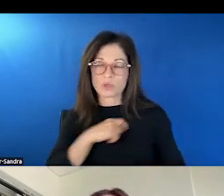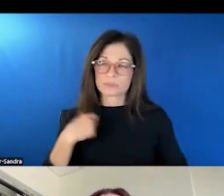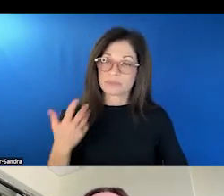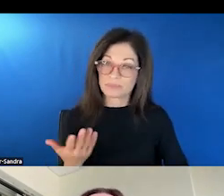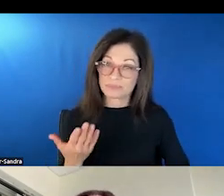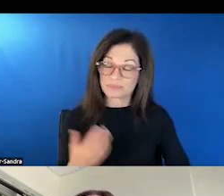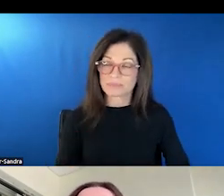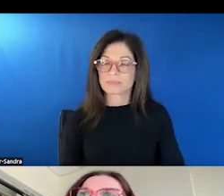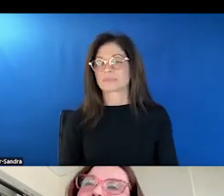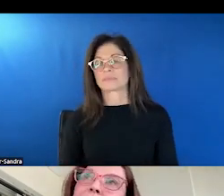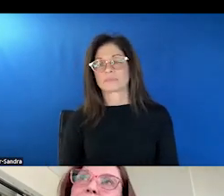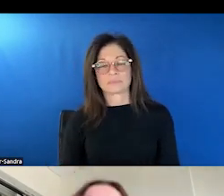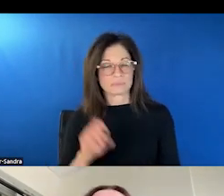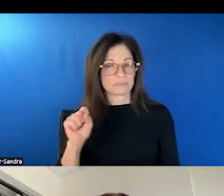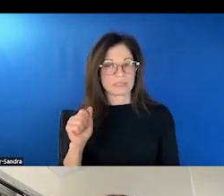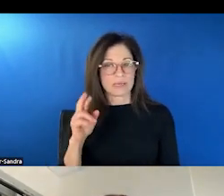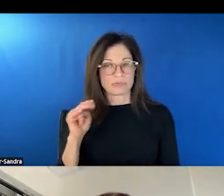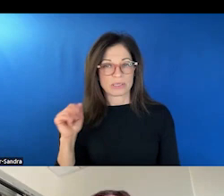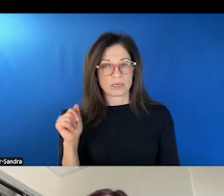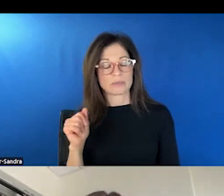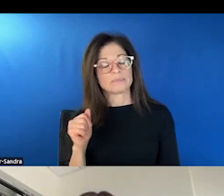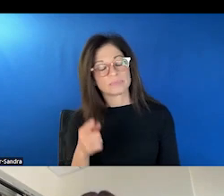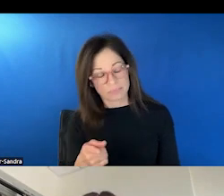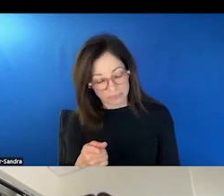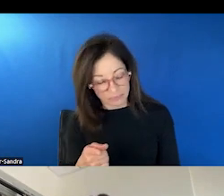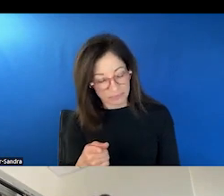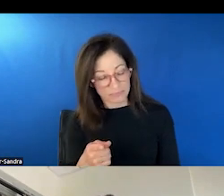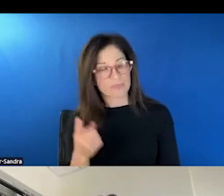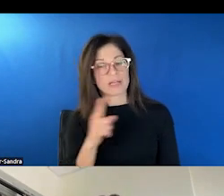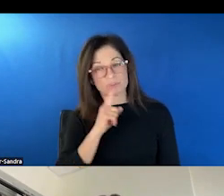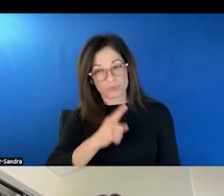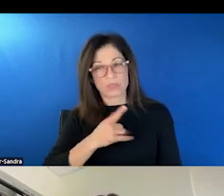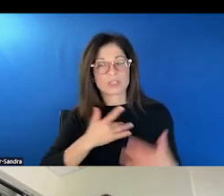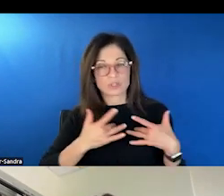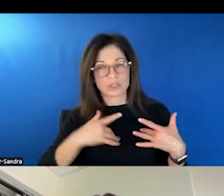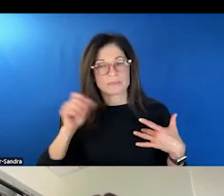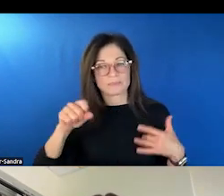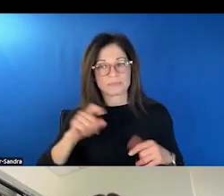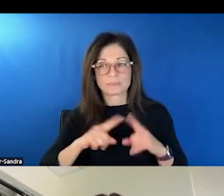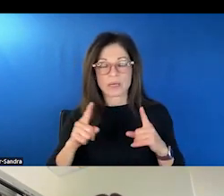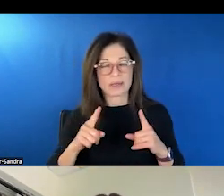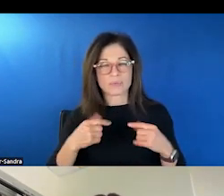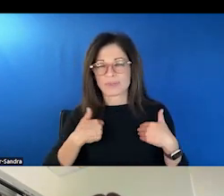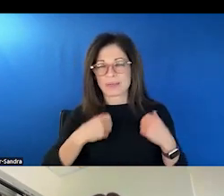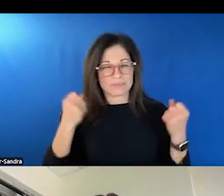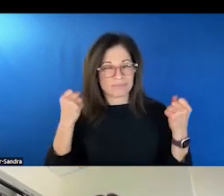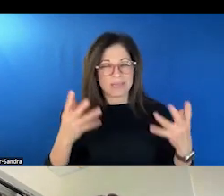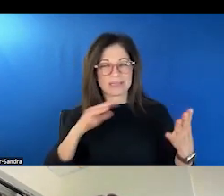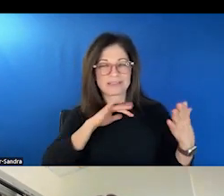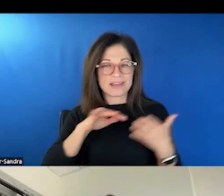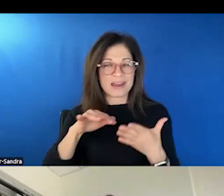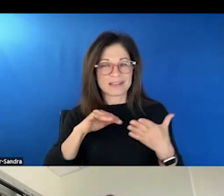So I, you know, I think that's a valid concern. But, you know, there's been study after study after study that